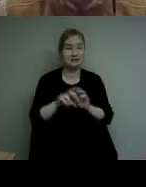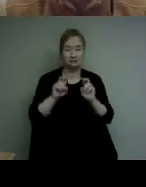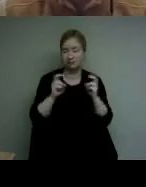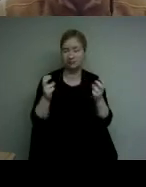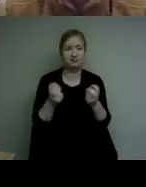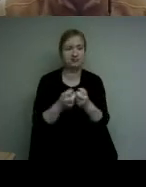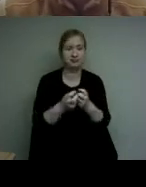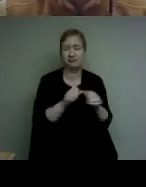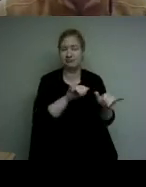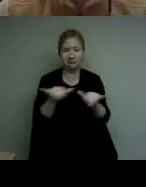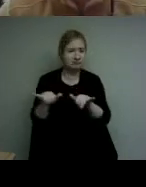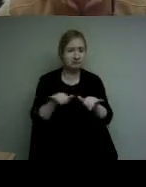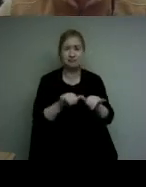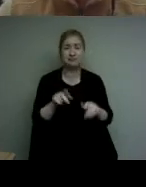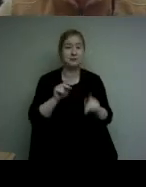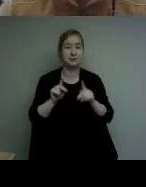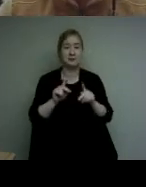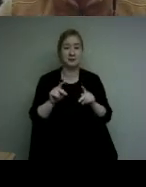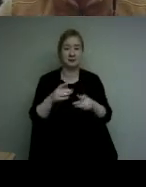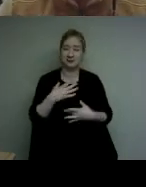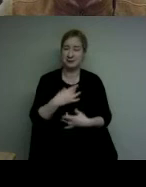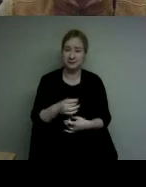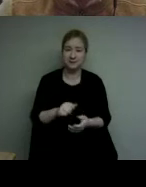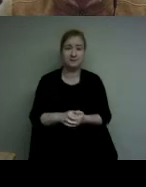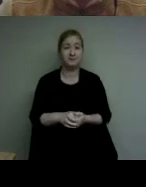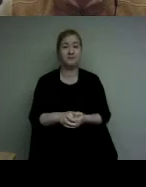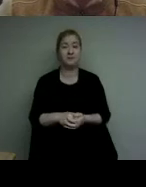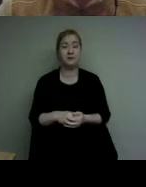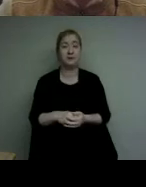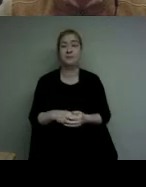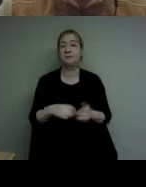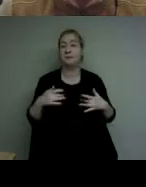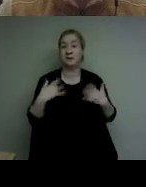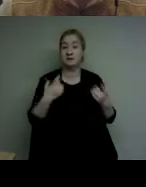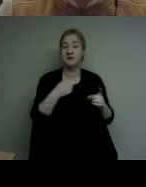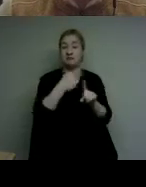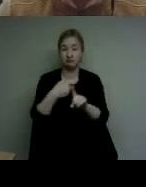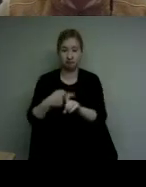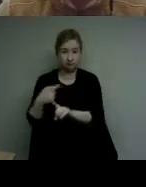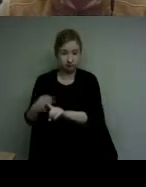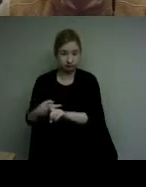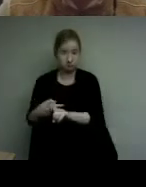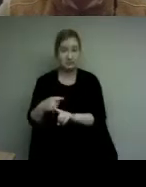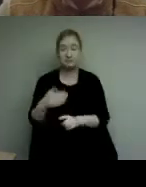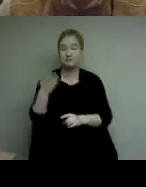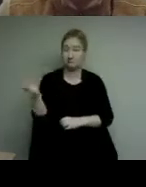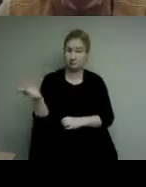creative mornings has got a powerful manifesto which we read every event and here's the manifesto